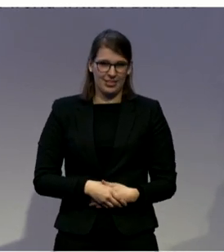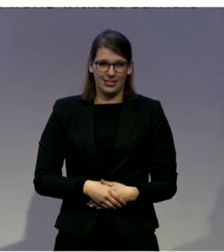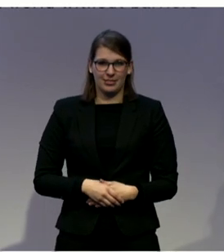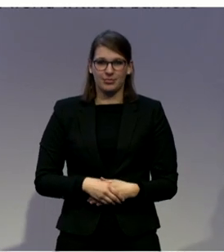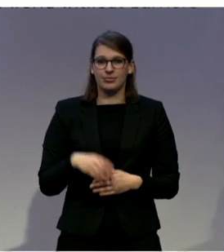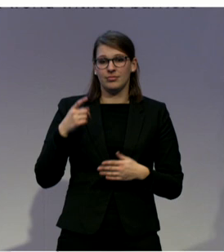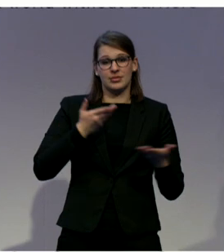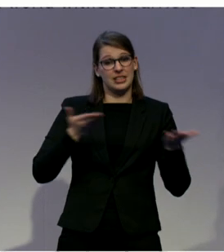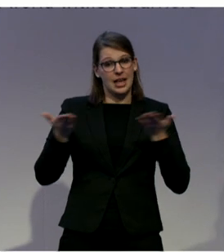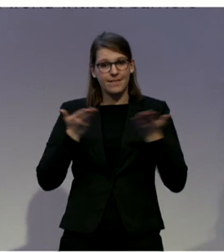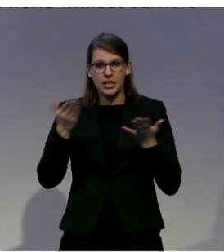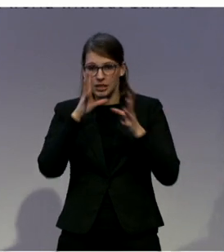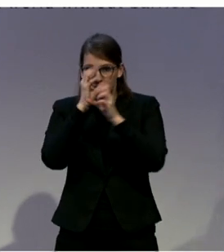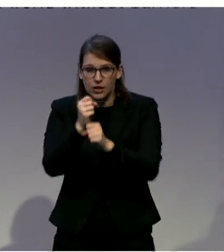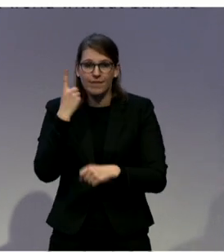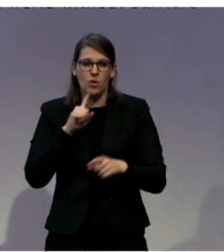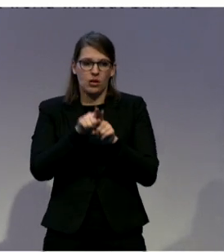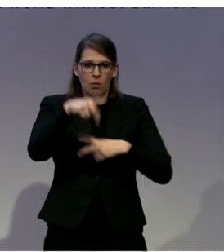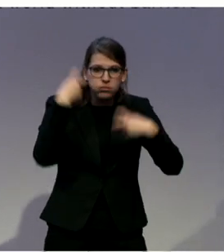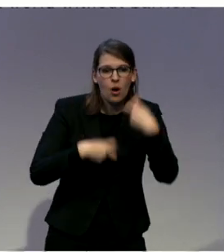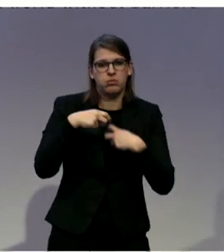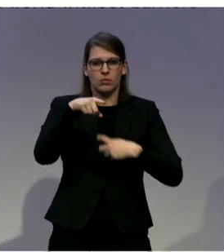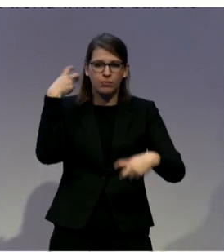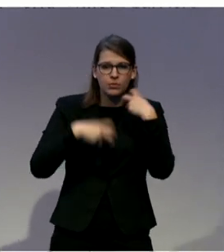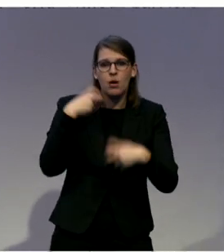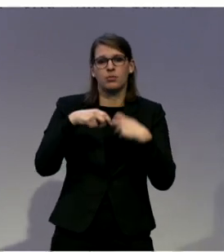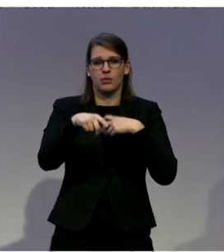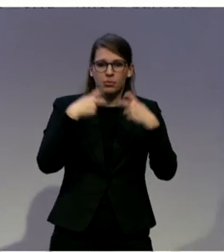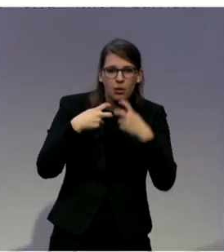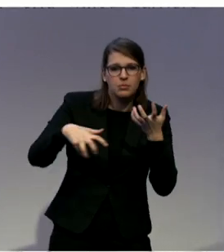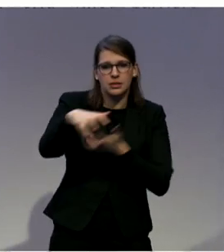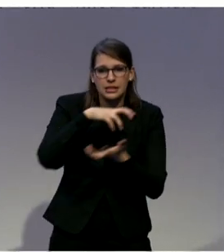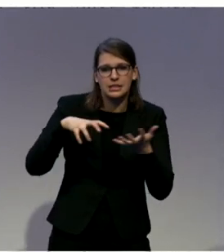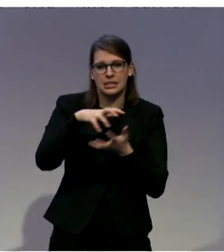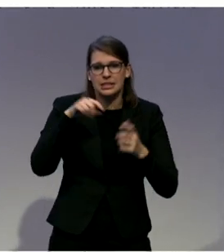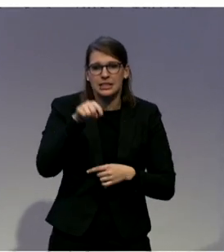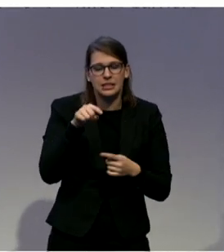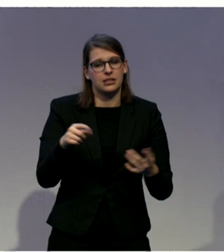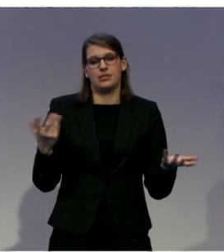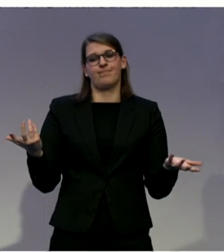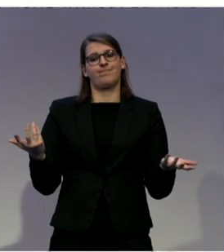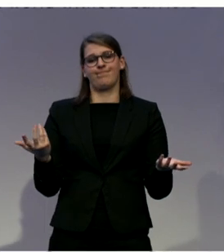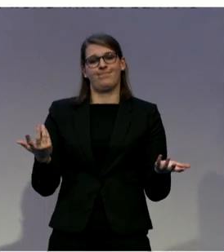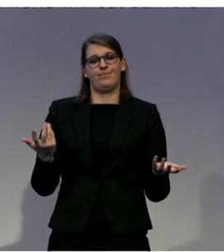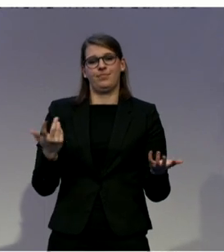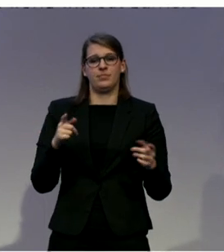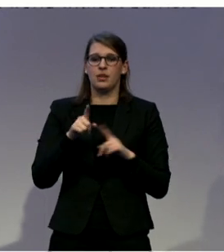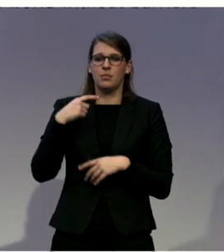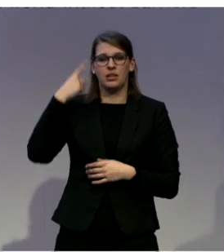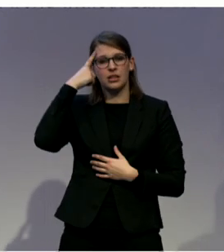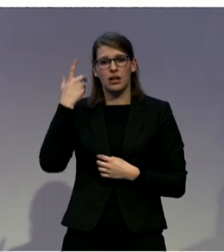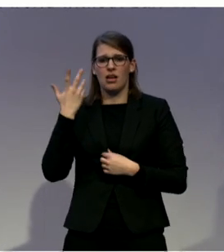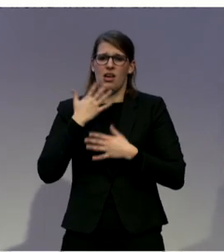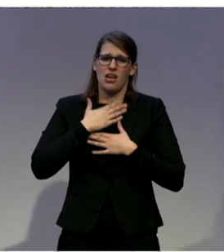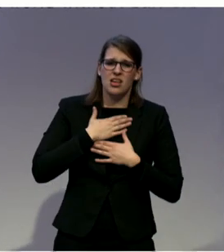because of the increased regulation of the sector. And again, the kind narrative that this was a service,